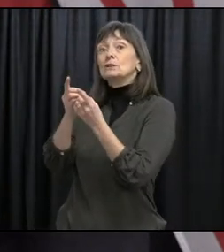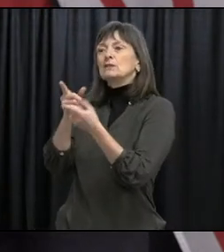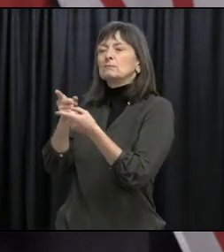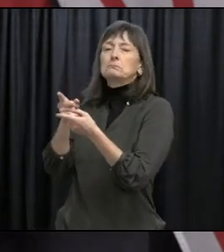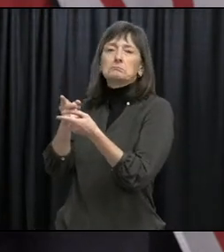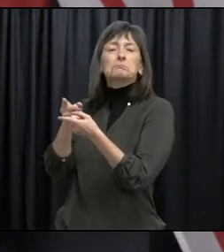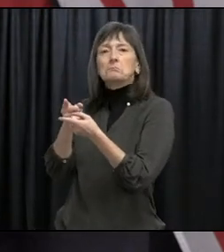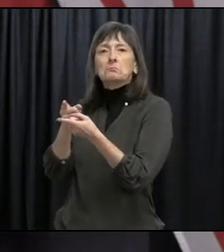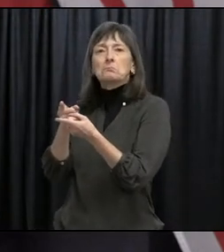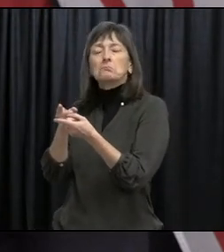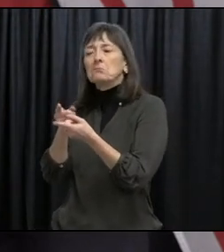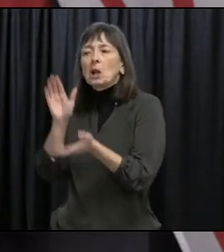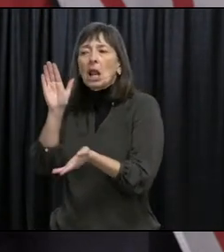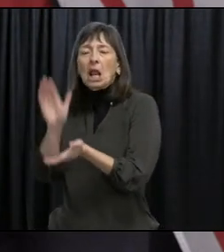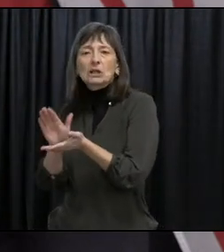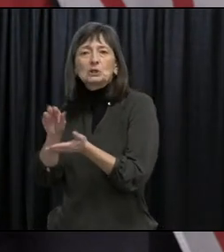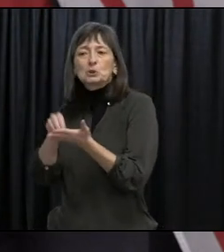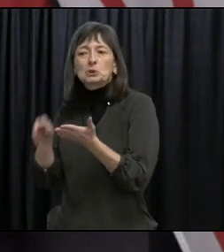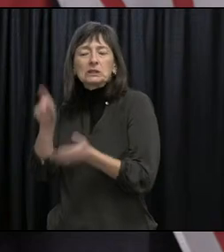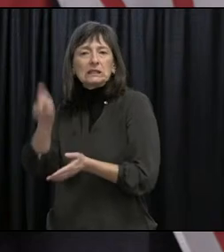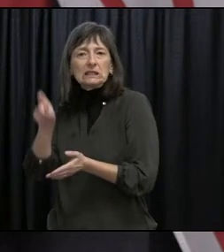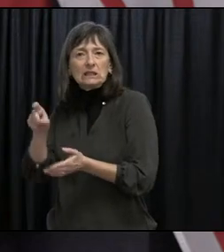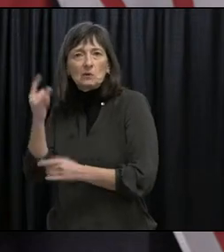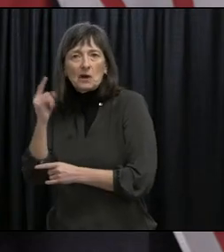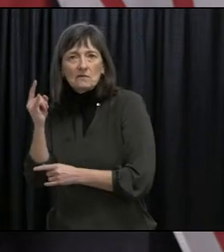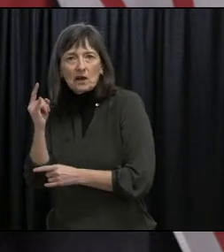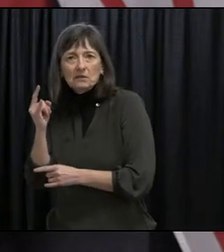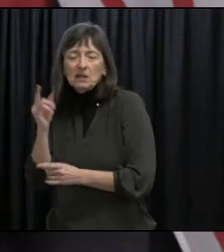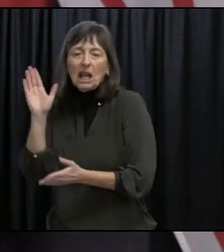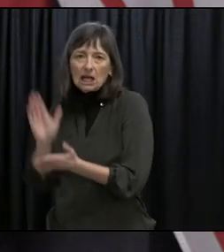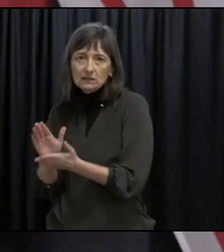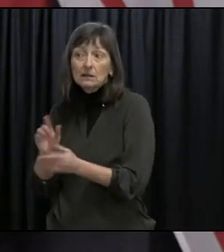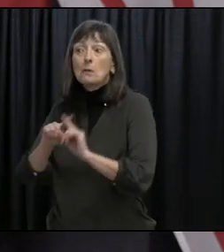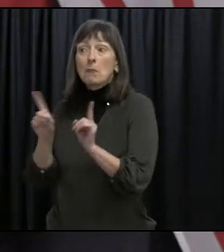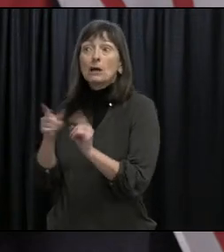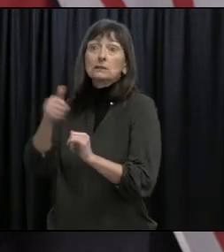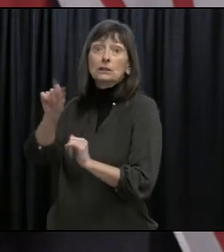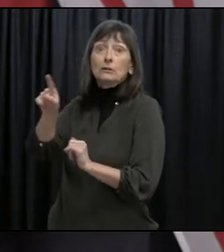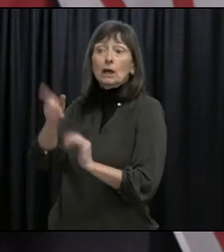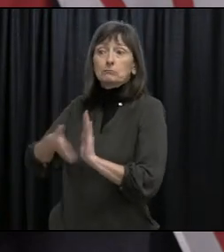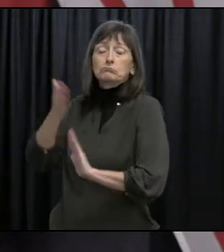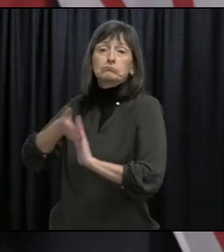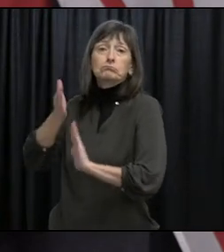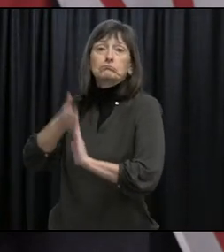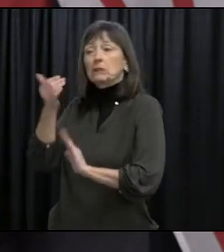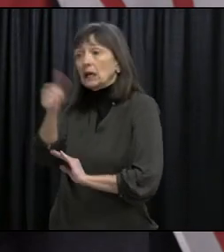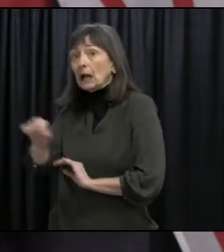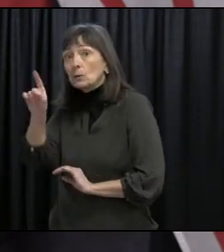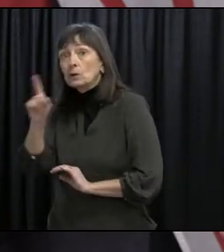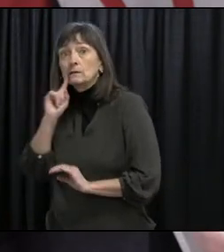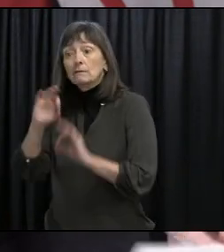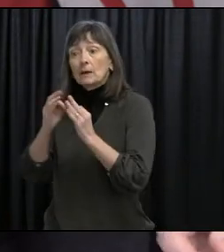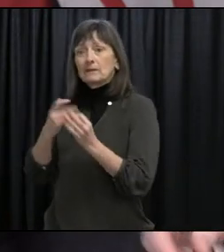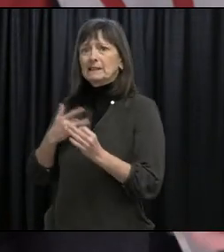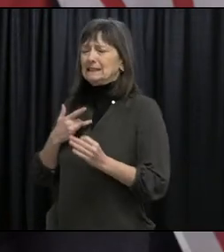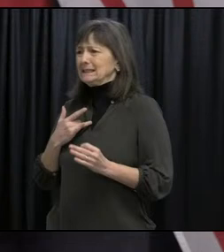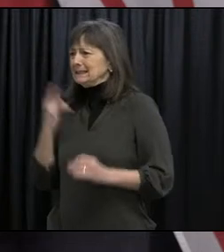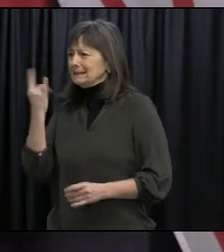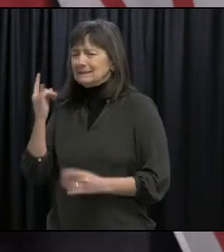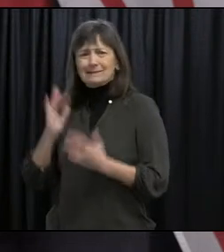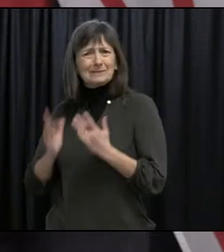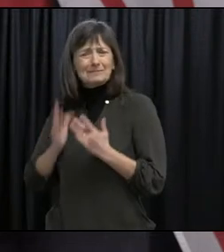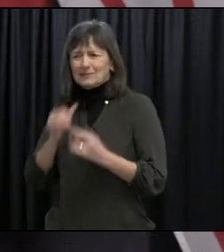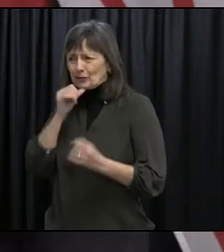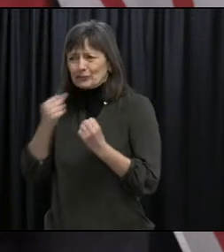students in that situation, but they also took measures to ensure connectivity for any families who identified issues.